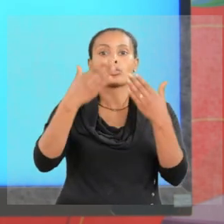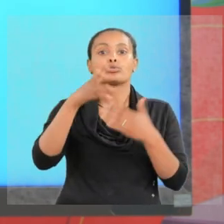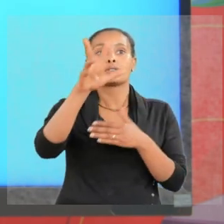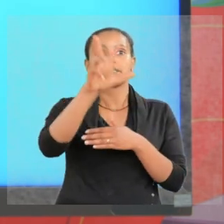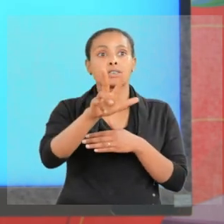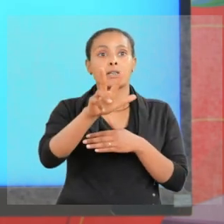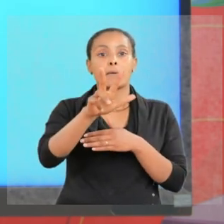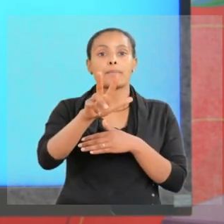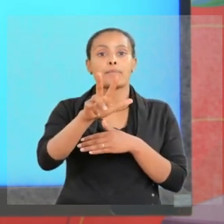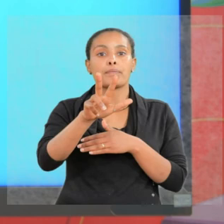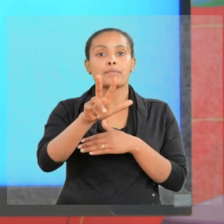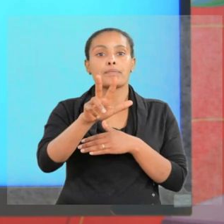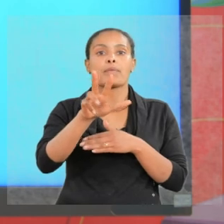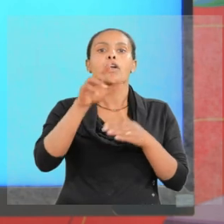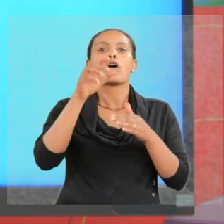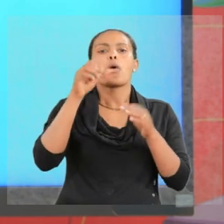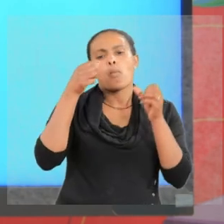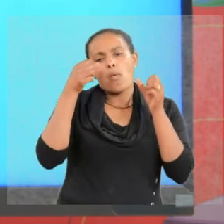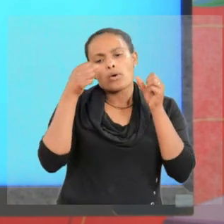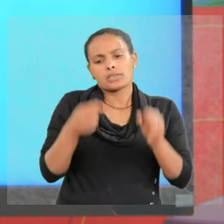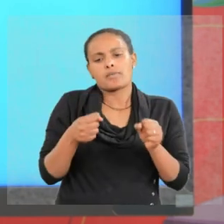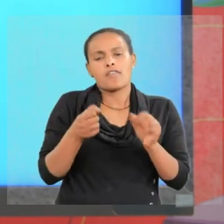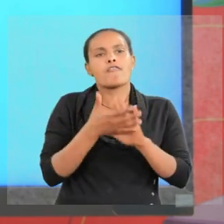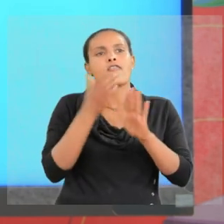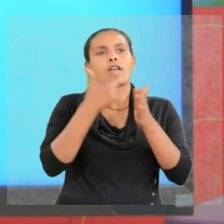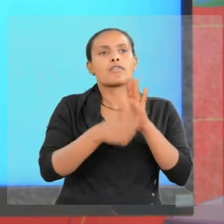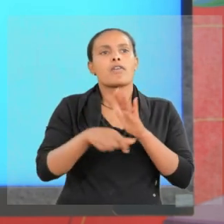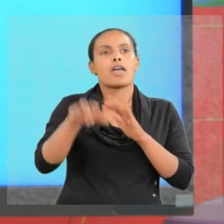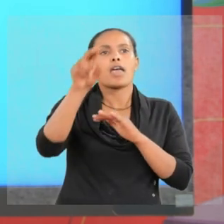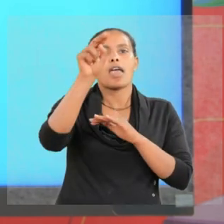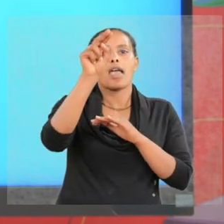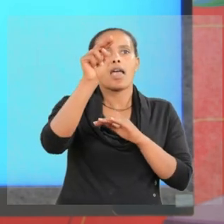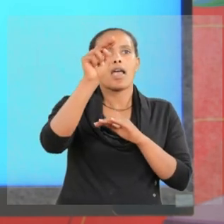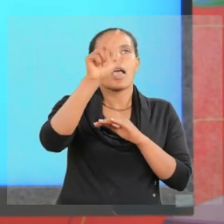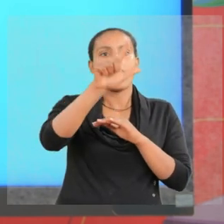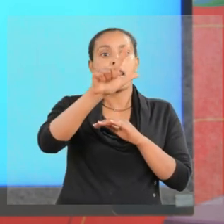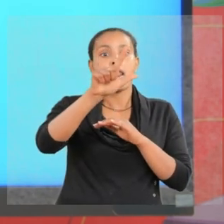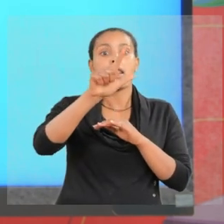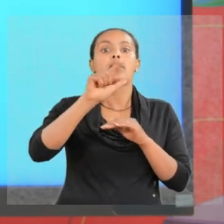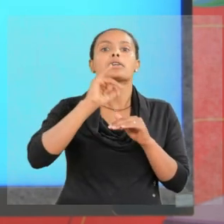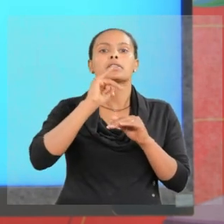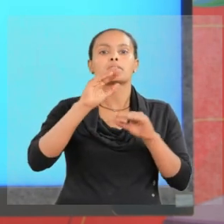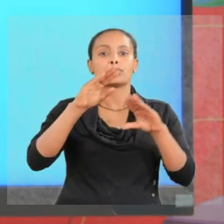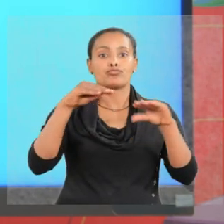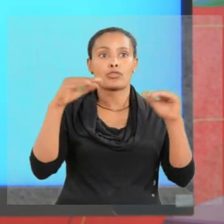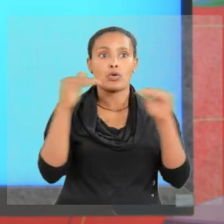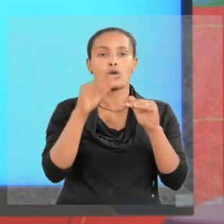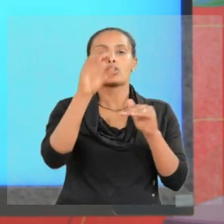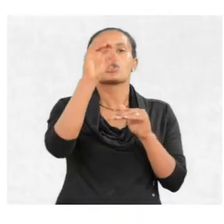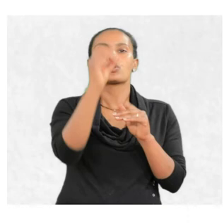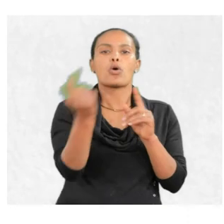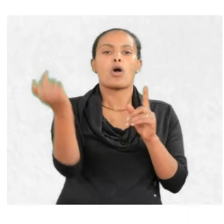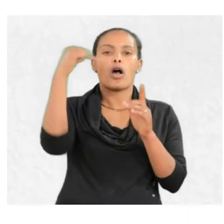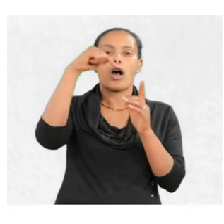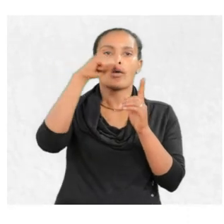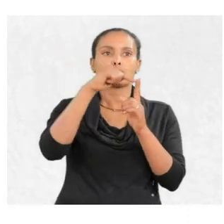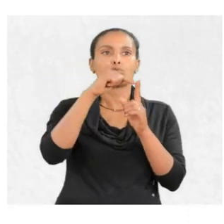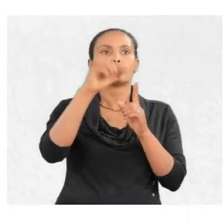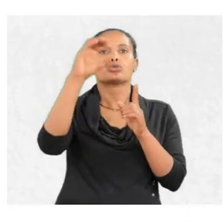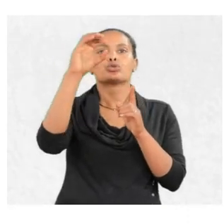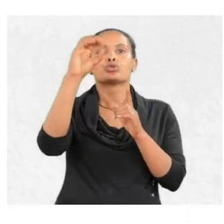n is equal to three, the possible values of l are, l equal from zero to n minus one,